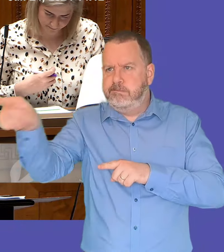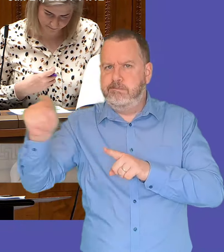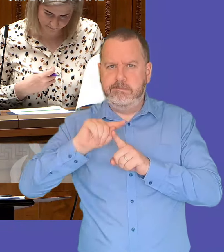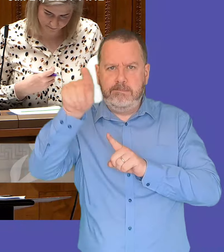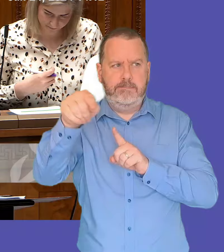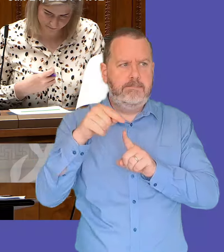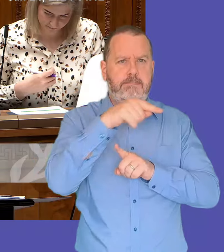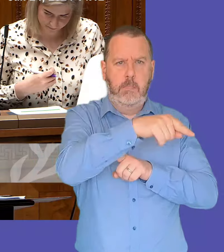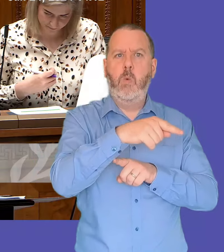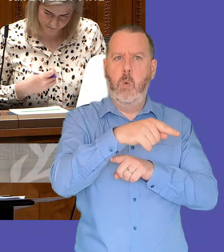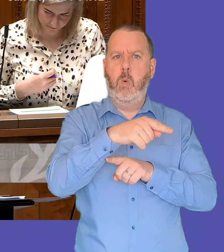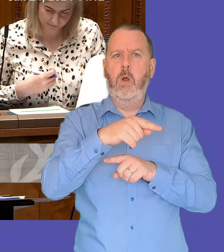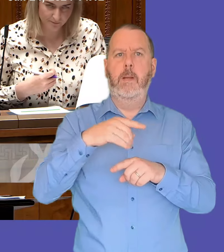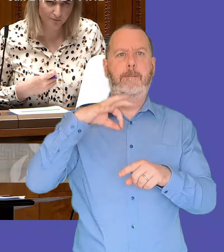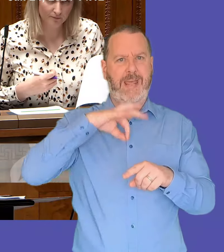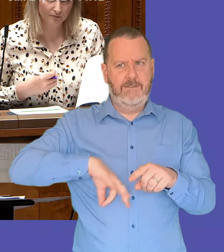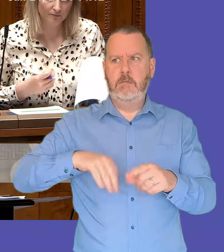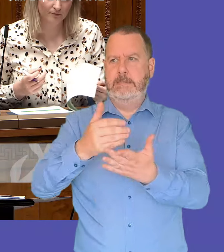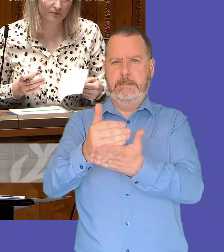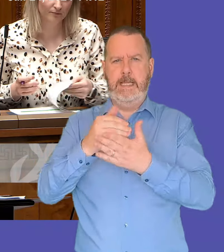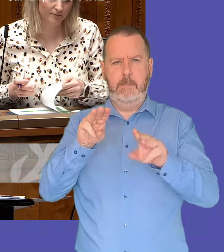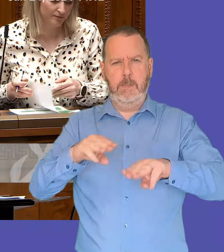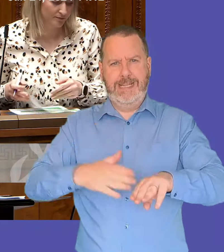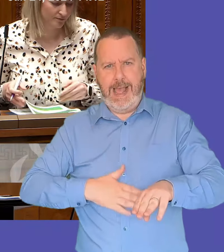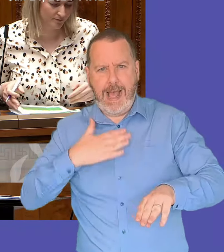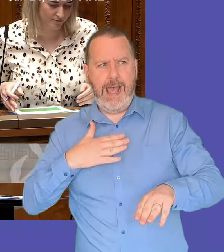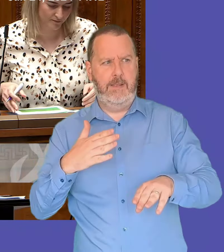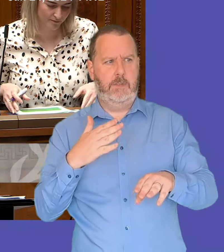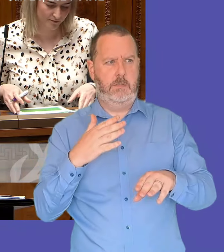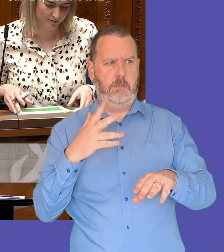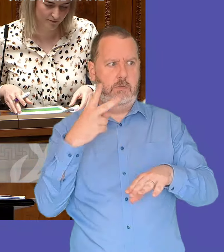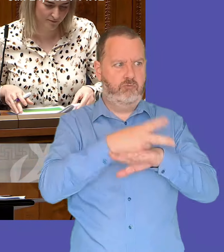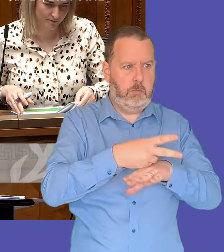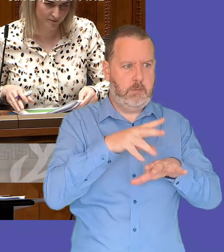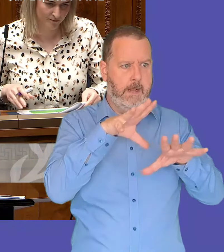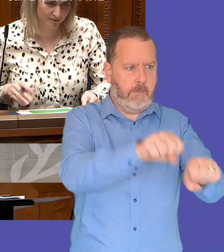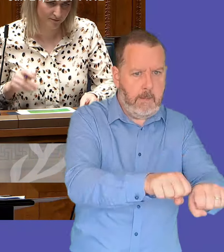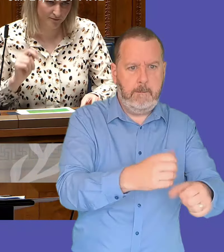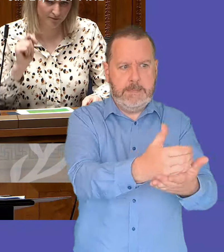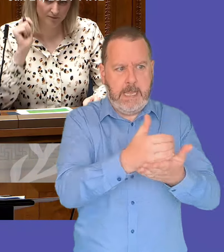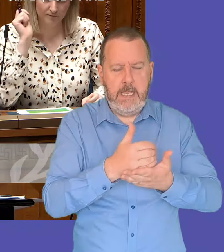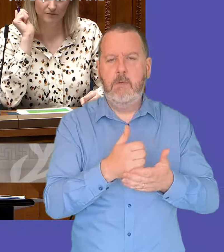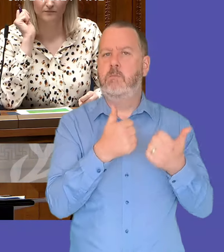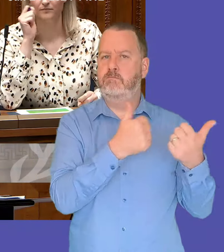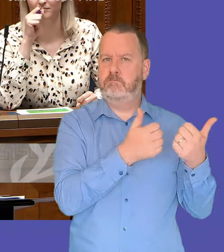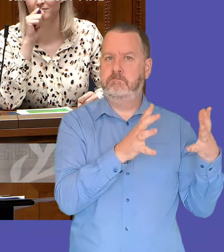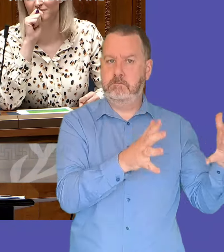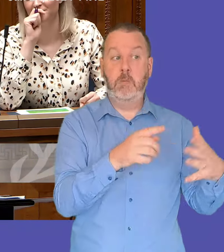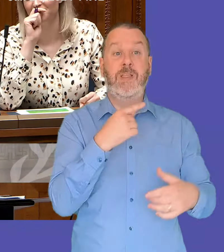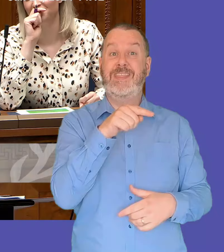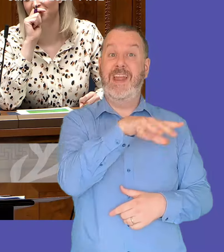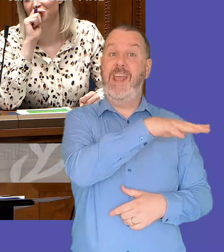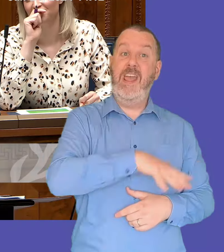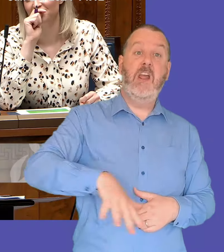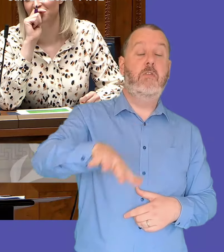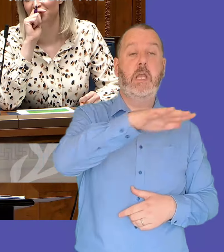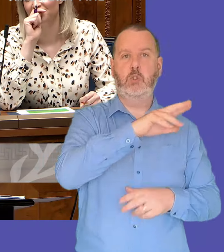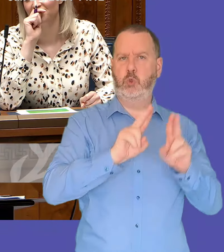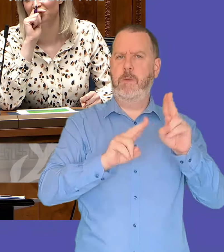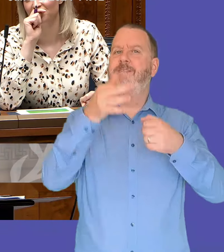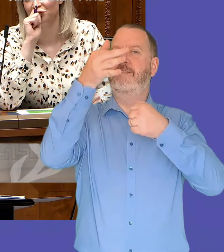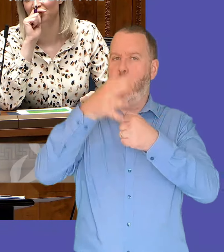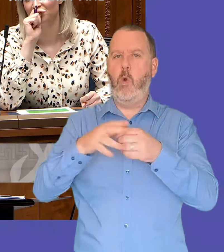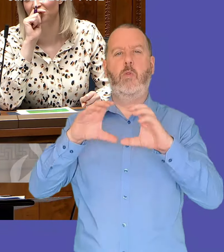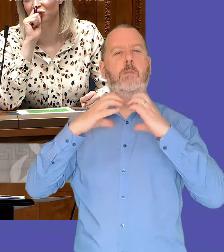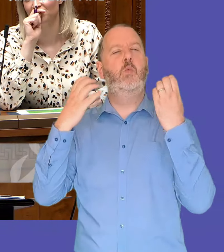and economic benefits through lives saved and early interventions it must also be a site for the community uh dedicated area